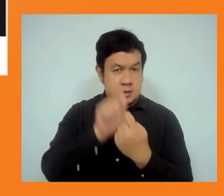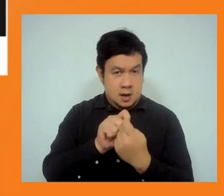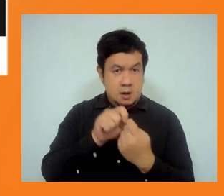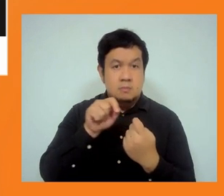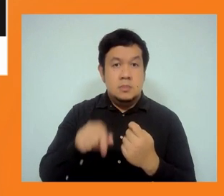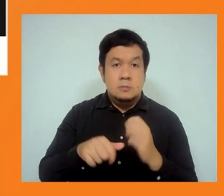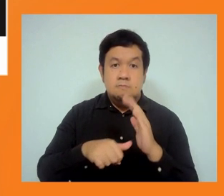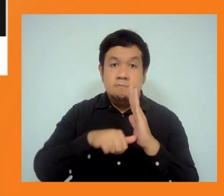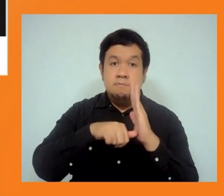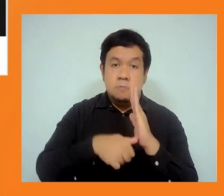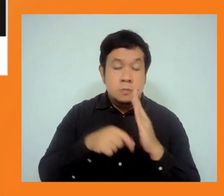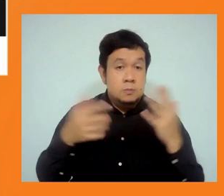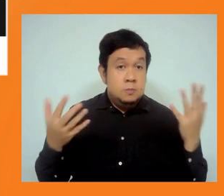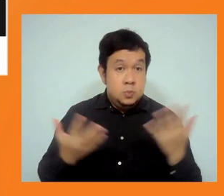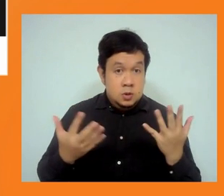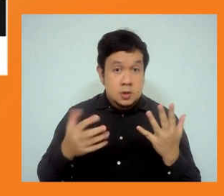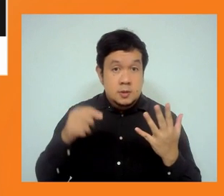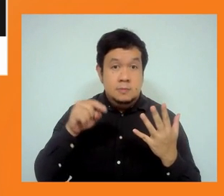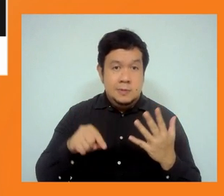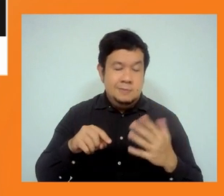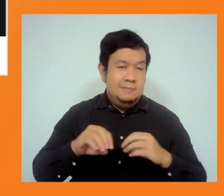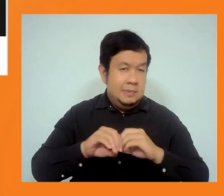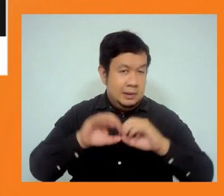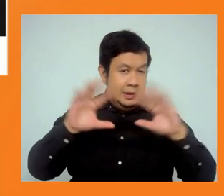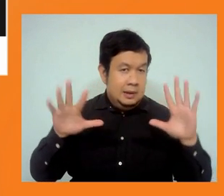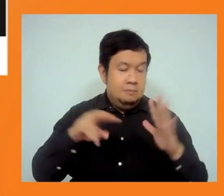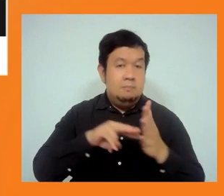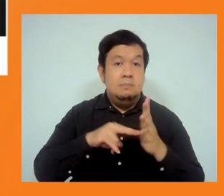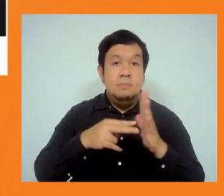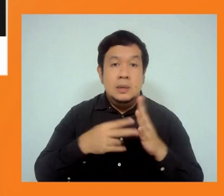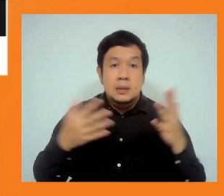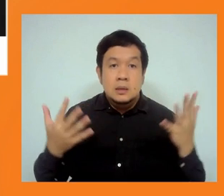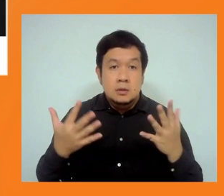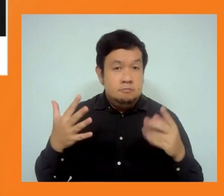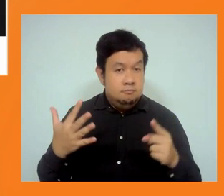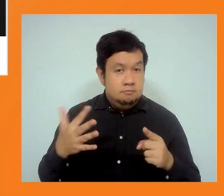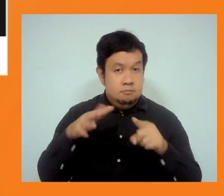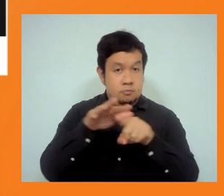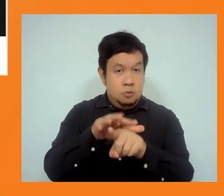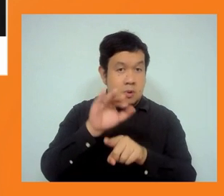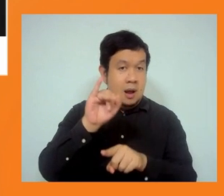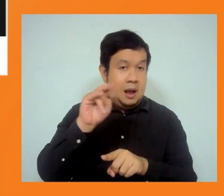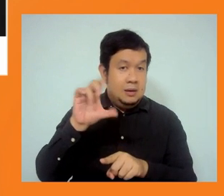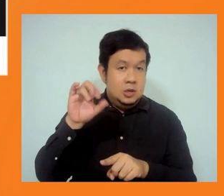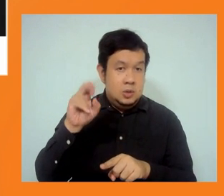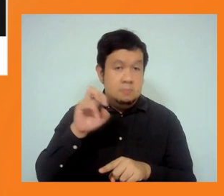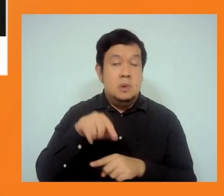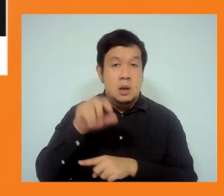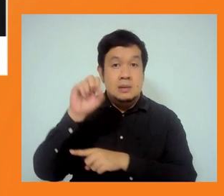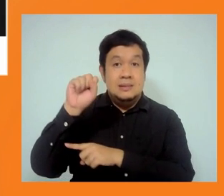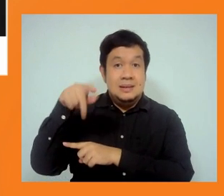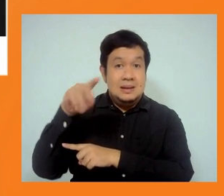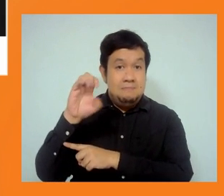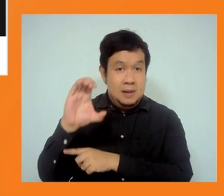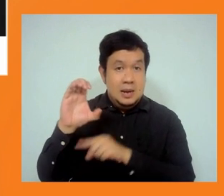clarity on the inclusion of labor safeguards in the SPS and the consequent failure to address related